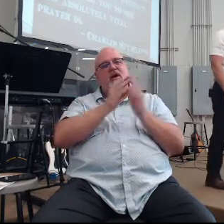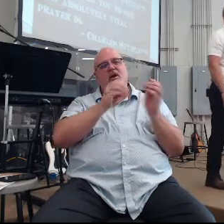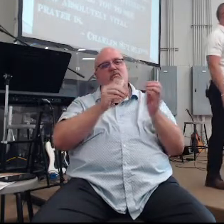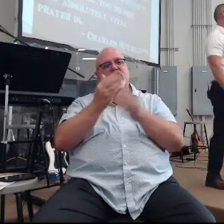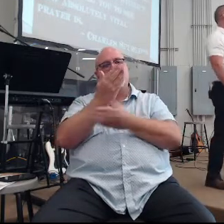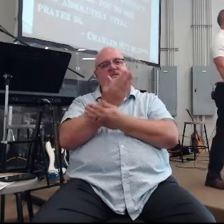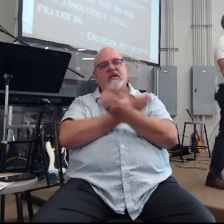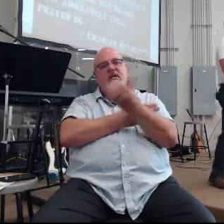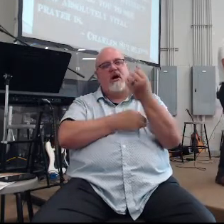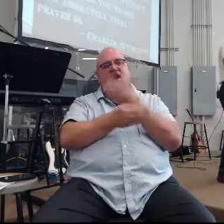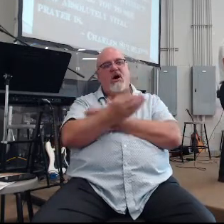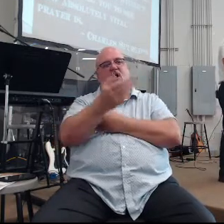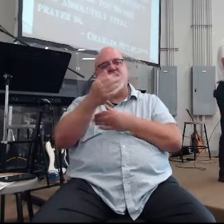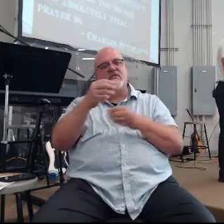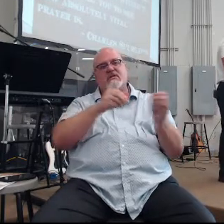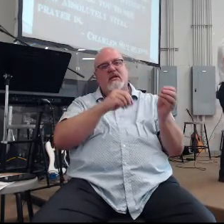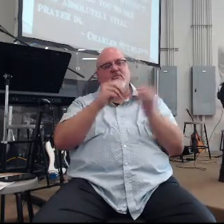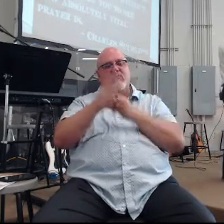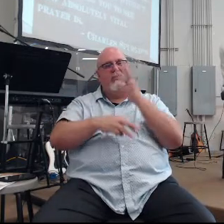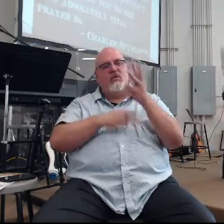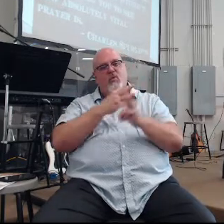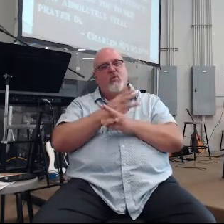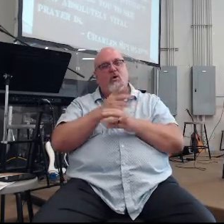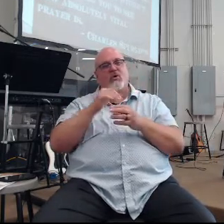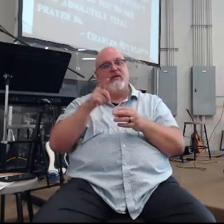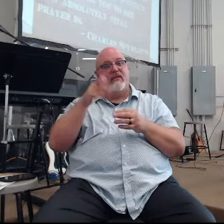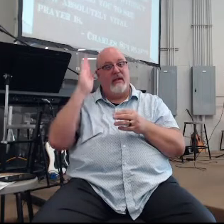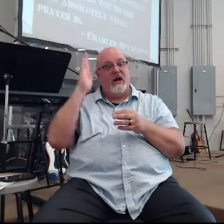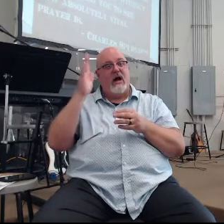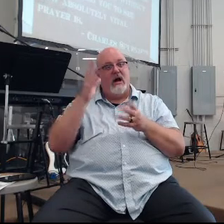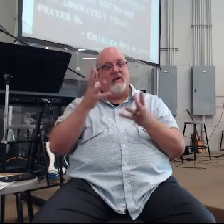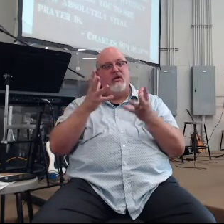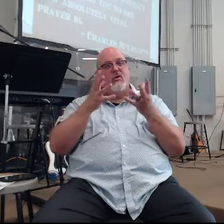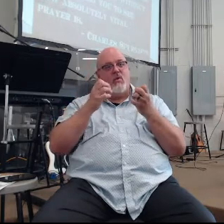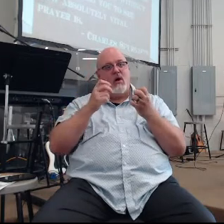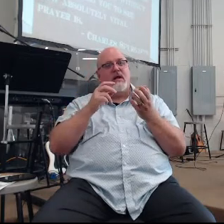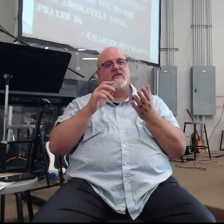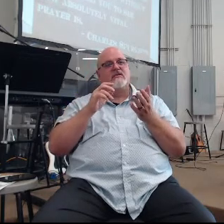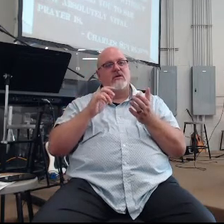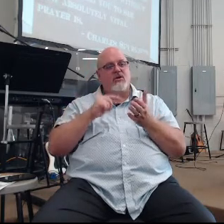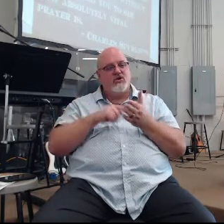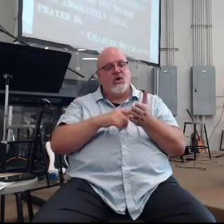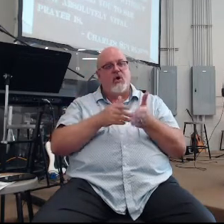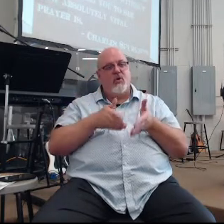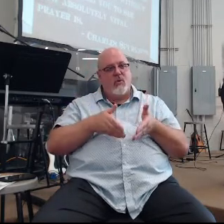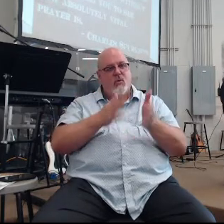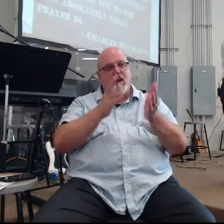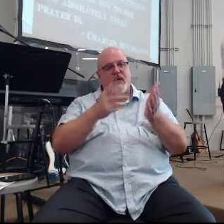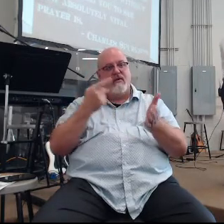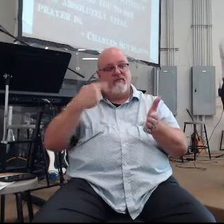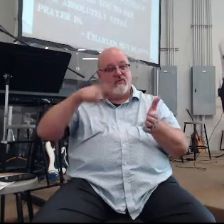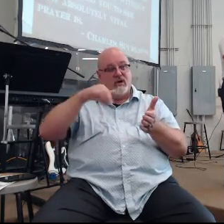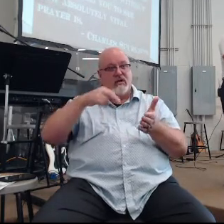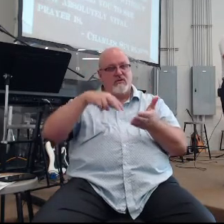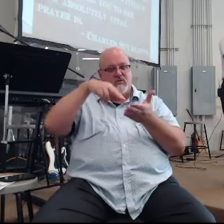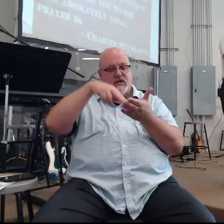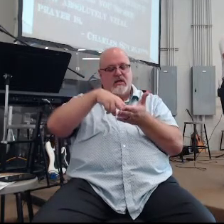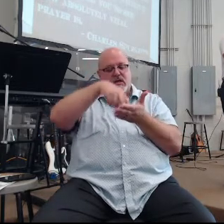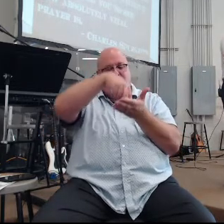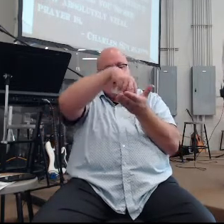ordained the outcome the event is also the God who ordains the means and that's you and I getting on our knees and praying